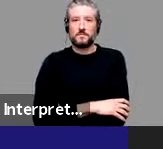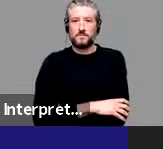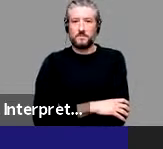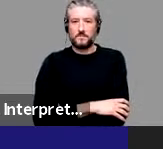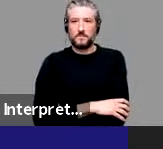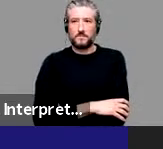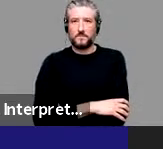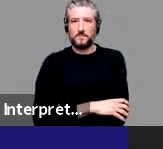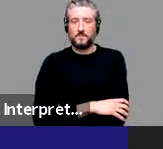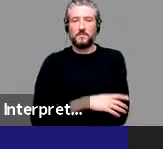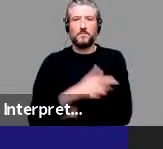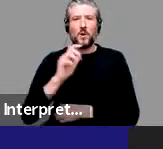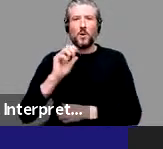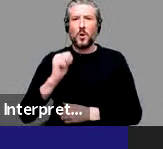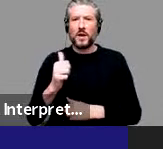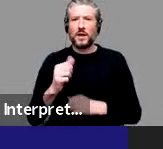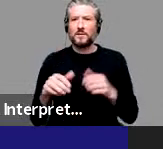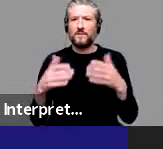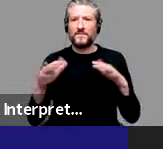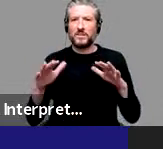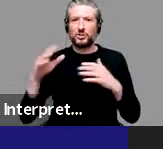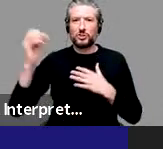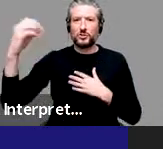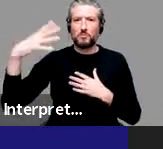Okay. I've spotlighted the interpreter now.